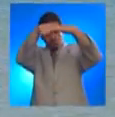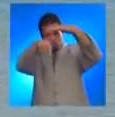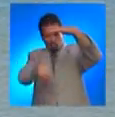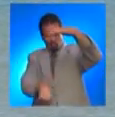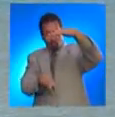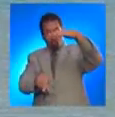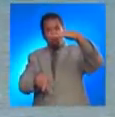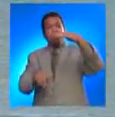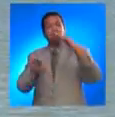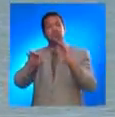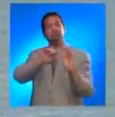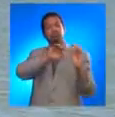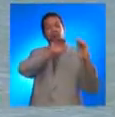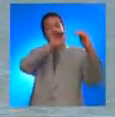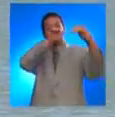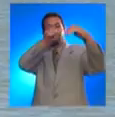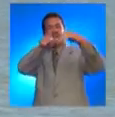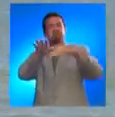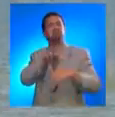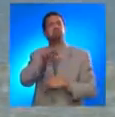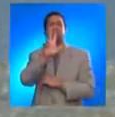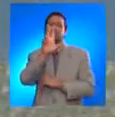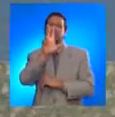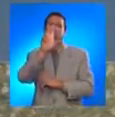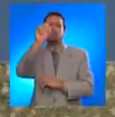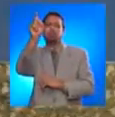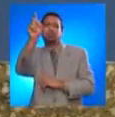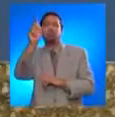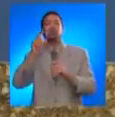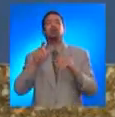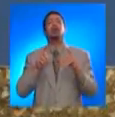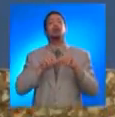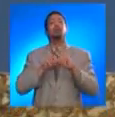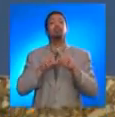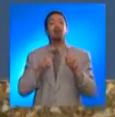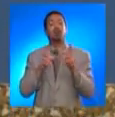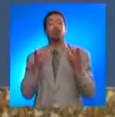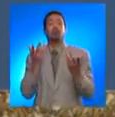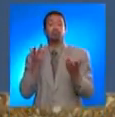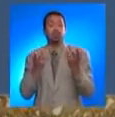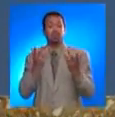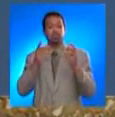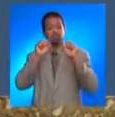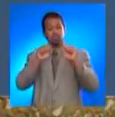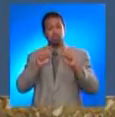generated by an earthquake is generally less than 3 feet high, but it can travel at a velocity of more than 400 kilometers.